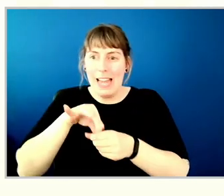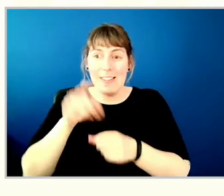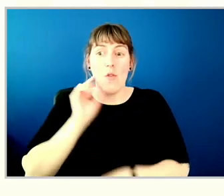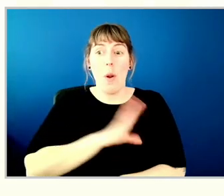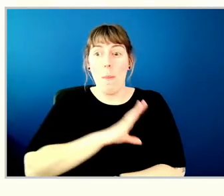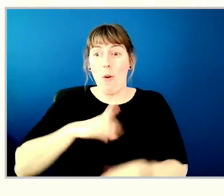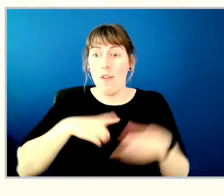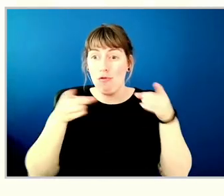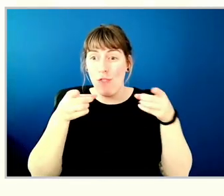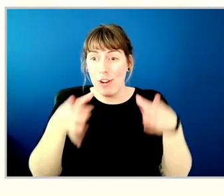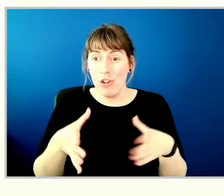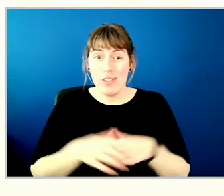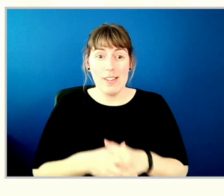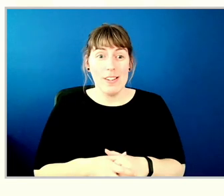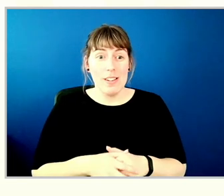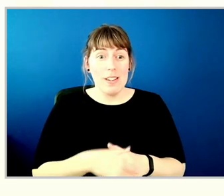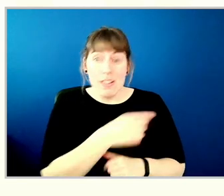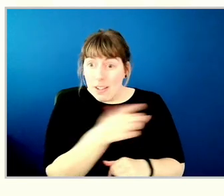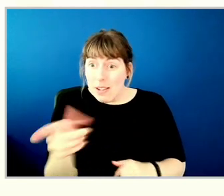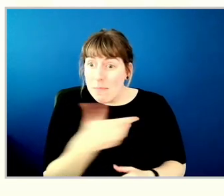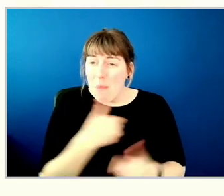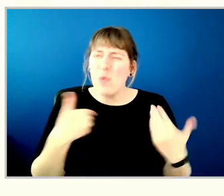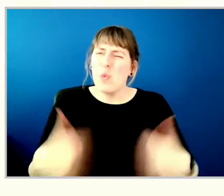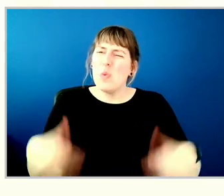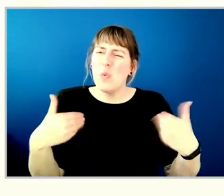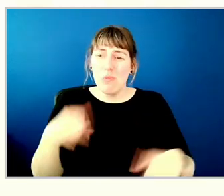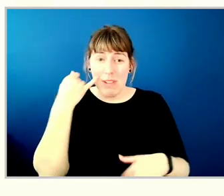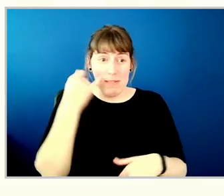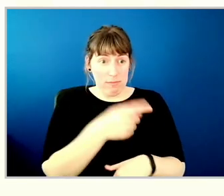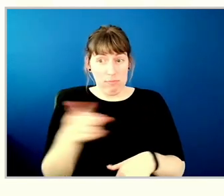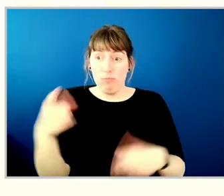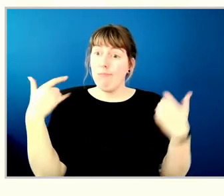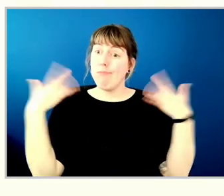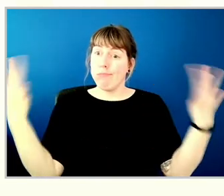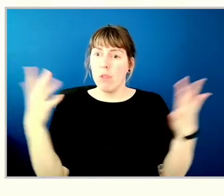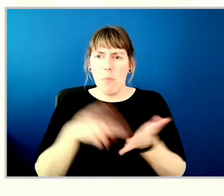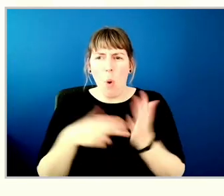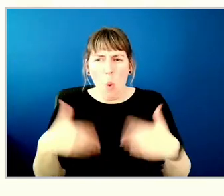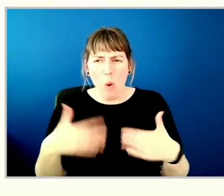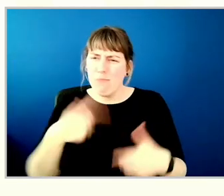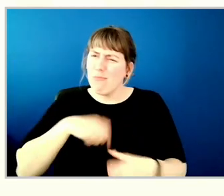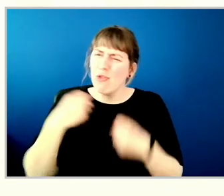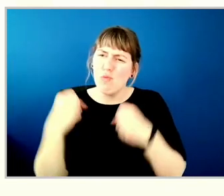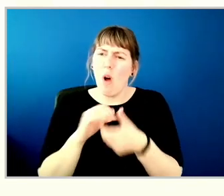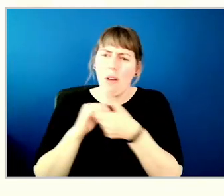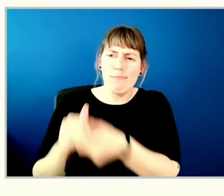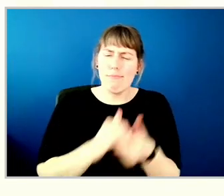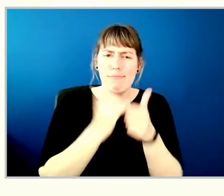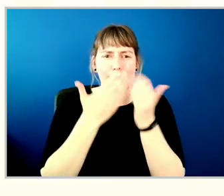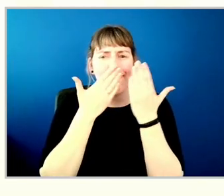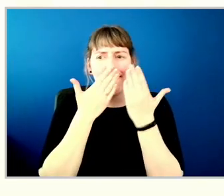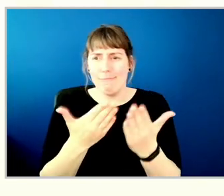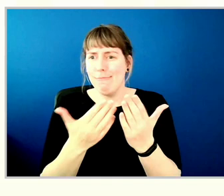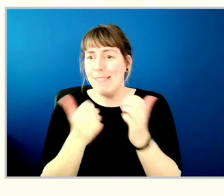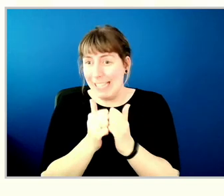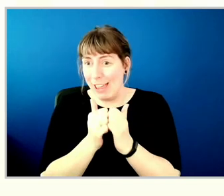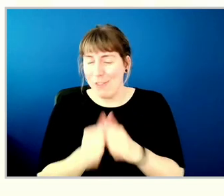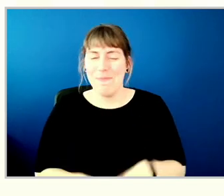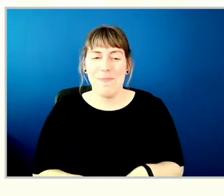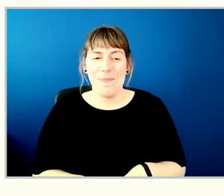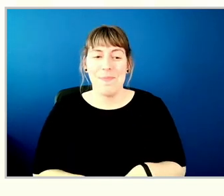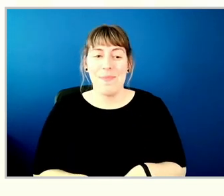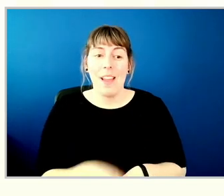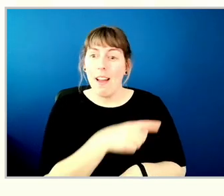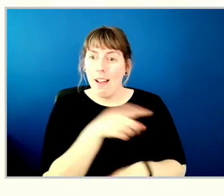Without members like you, we would not be the strong and democratic cooperative that we are. You all are great examples of our passionate